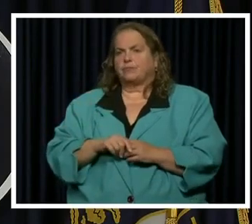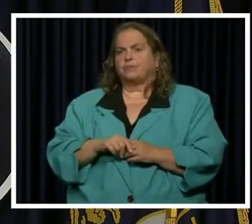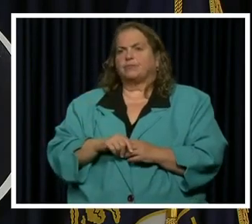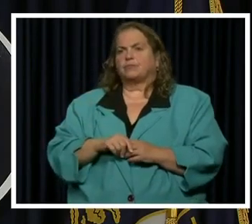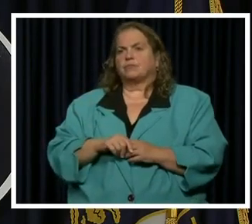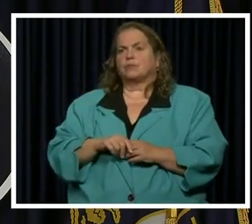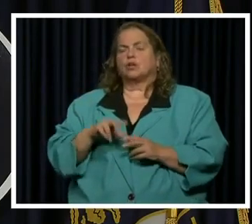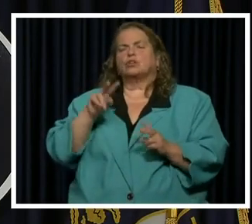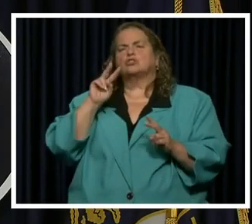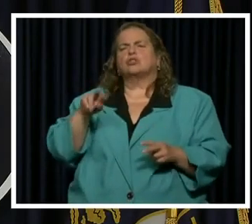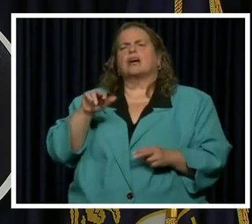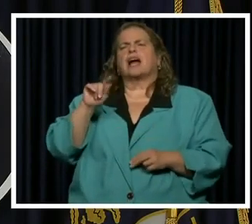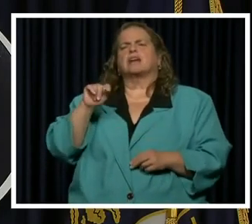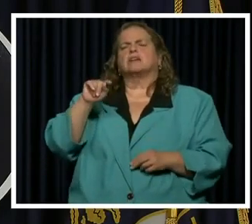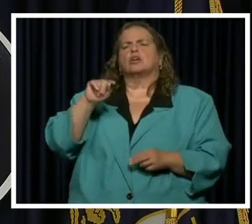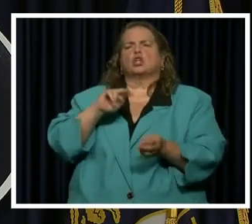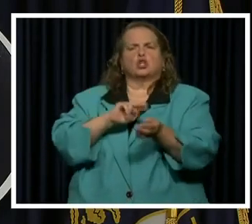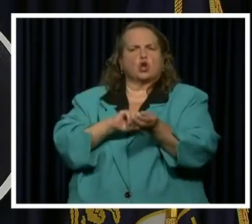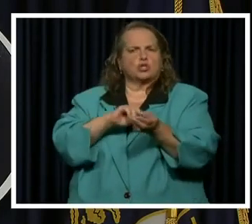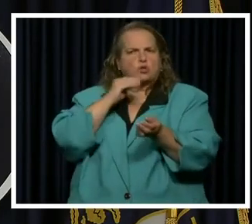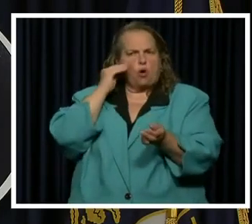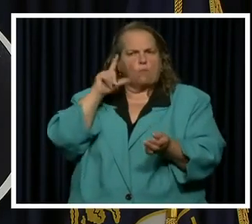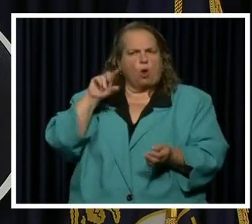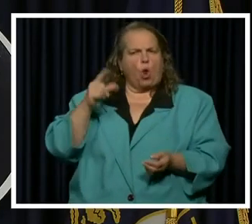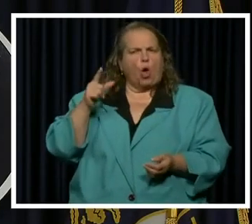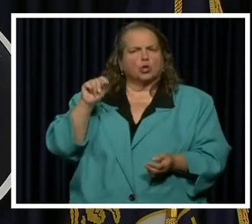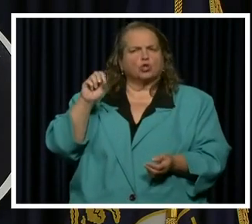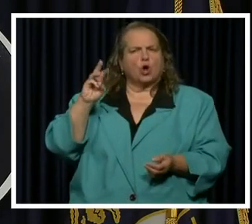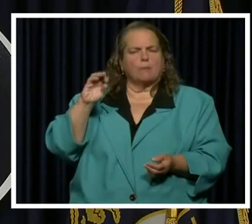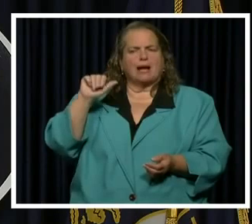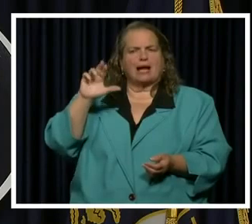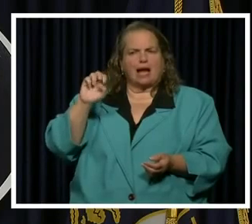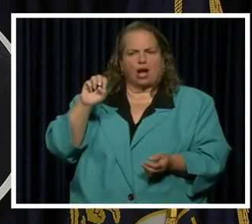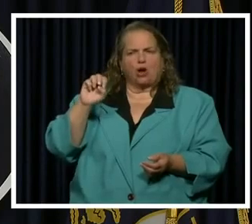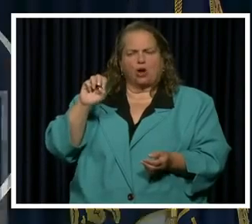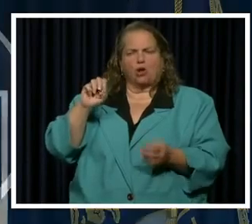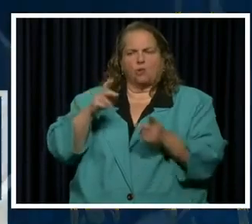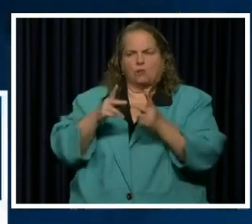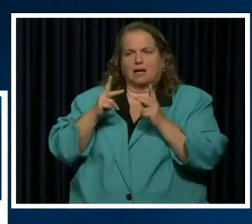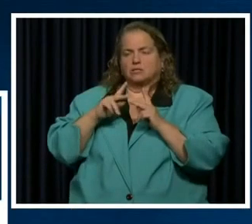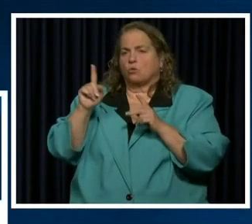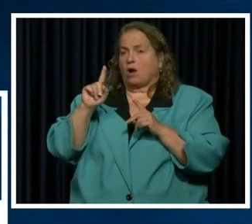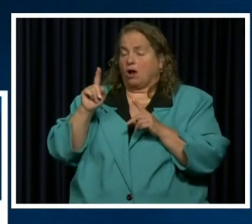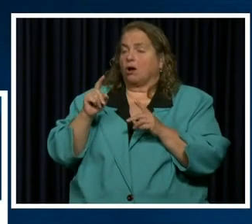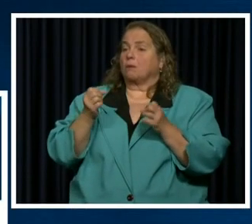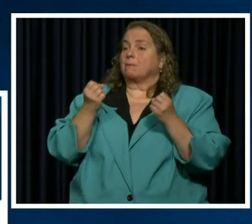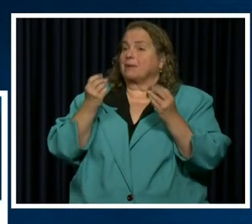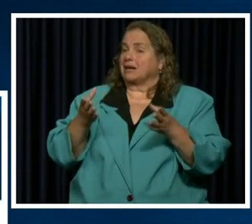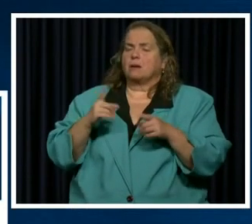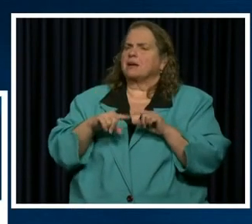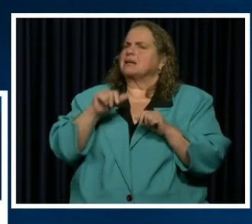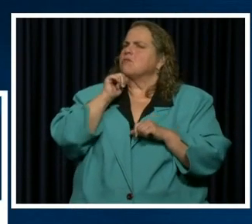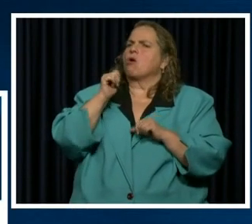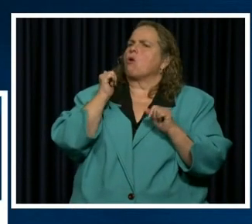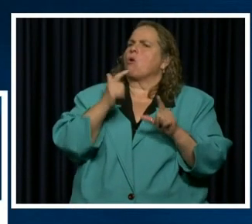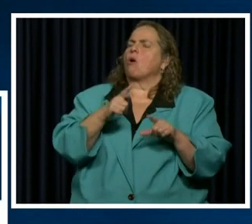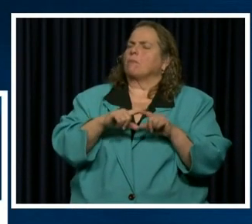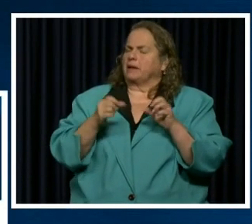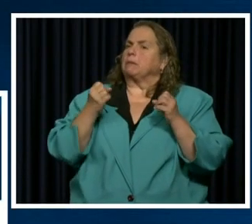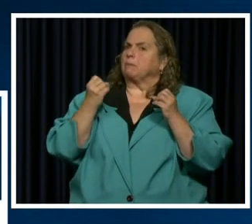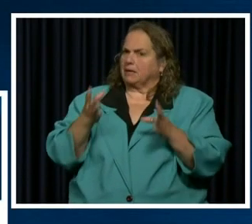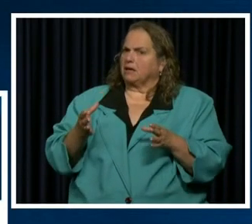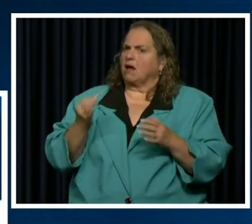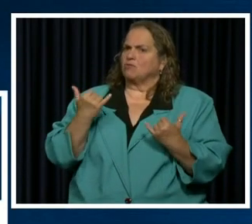look at long term care facilities where a number but not all of today's reports came from.